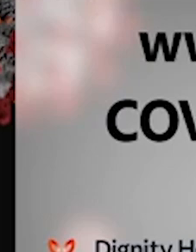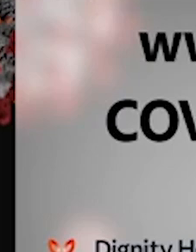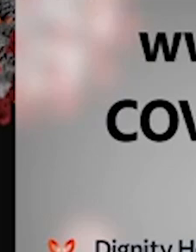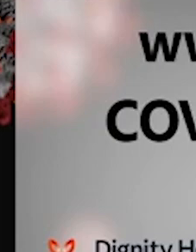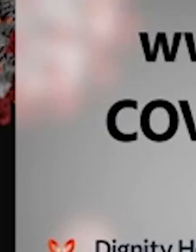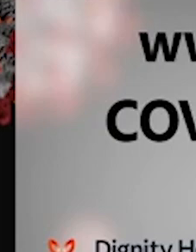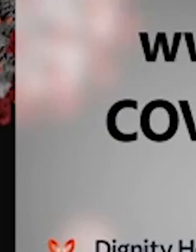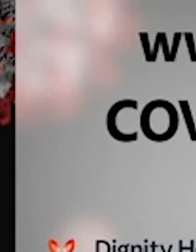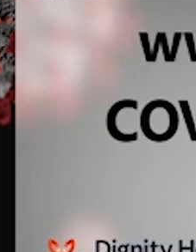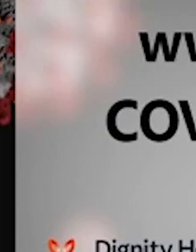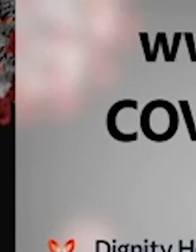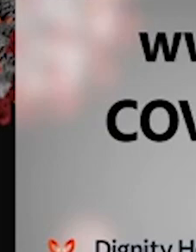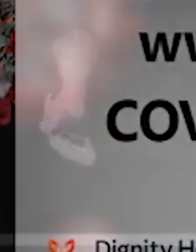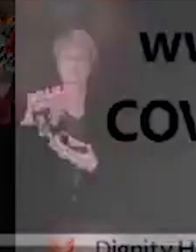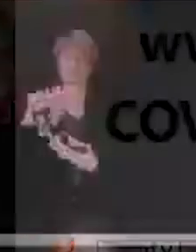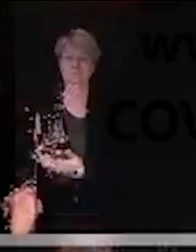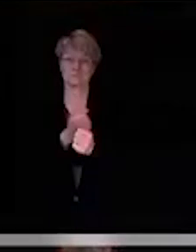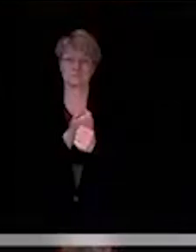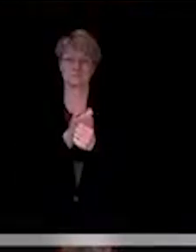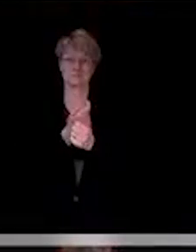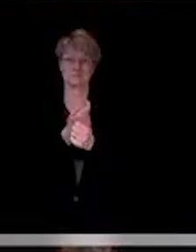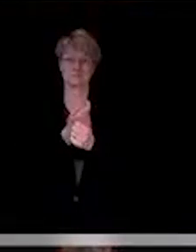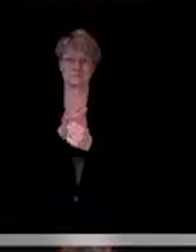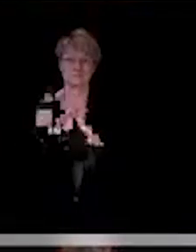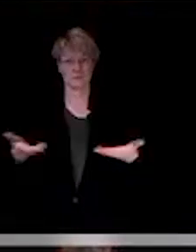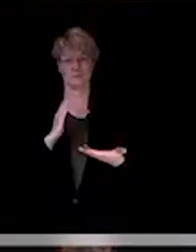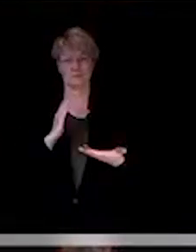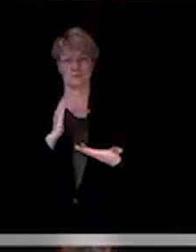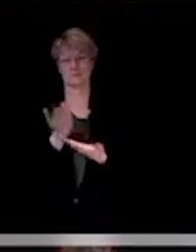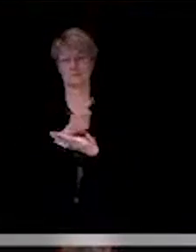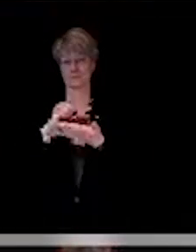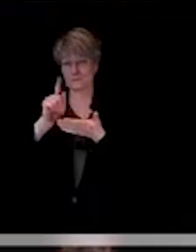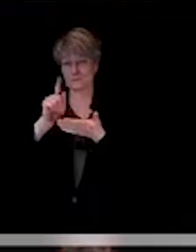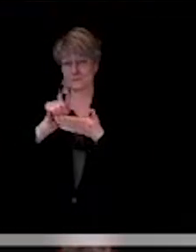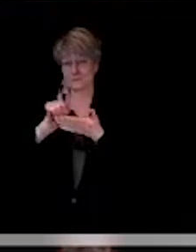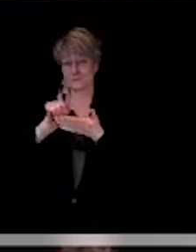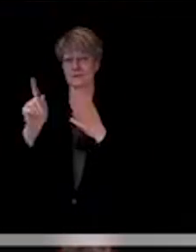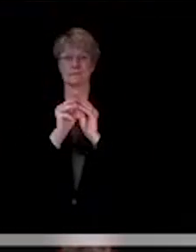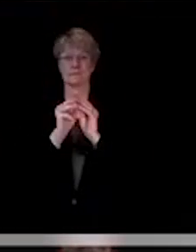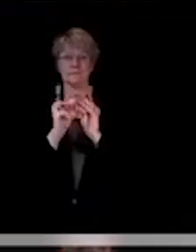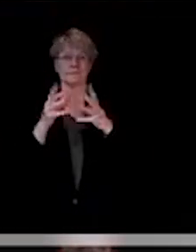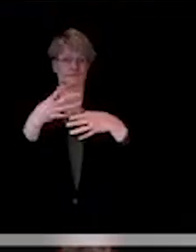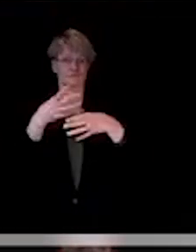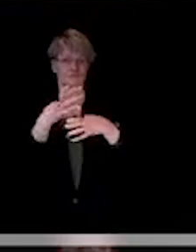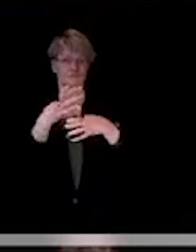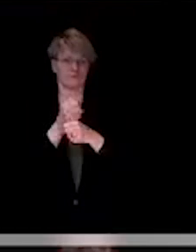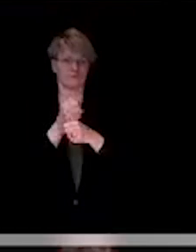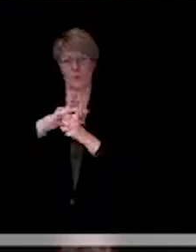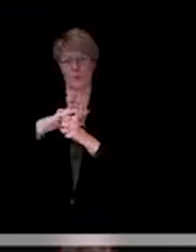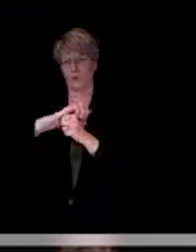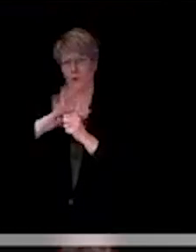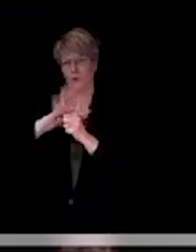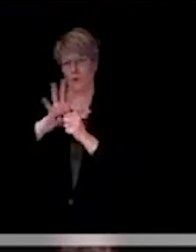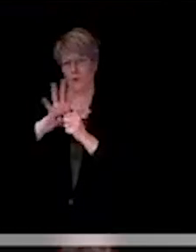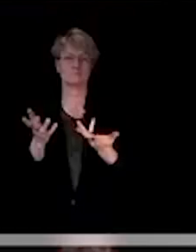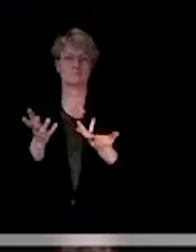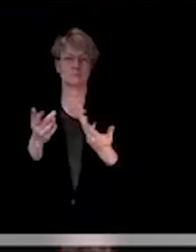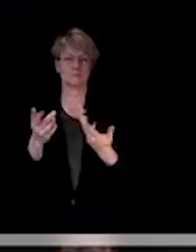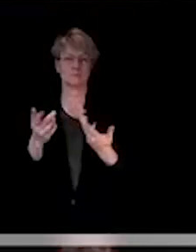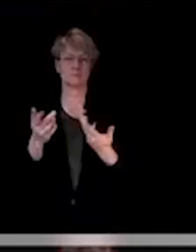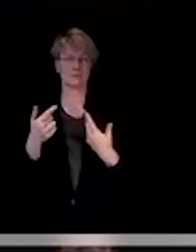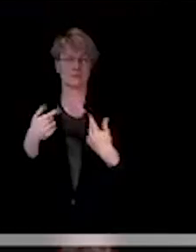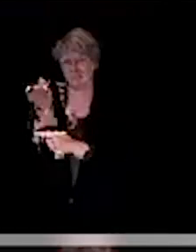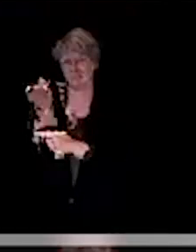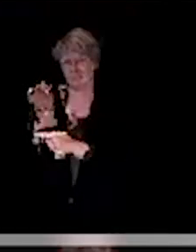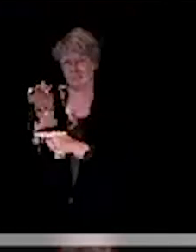Hello everyone. Welcome to the weekly media briefing for the COVID-19 incident. I'm Carrie Schuette. I'm a spokesperson for the Shasta County Health and Human